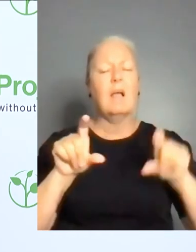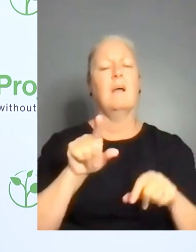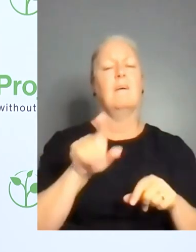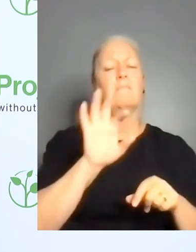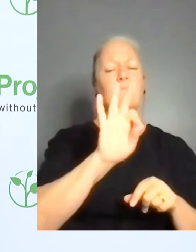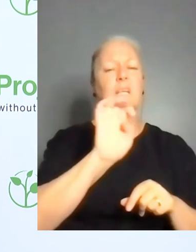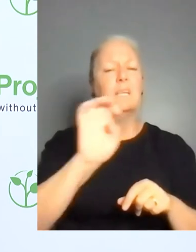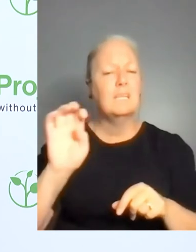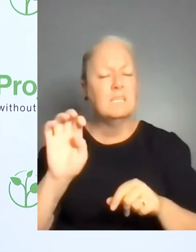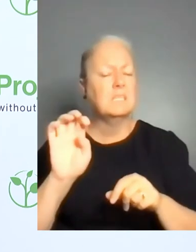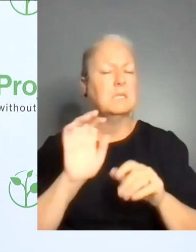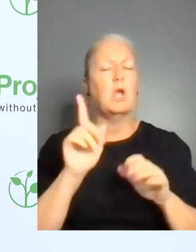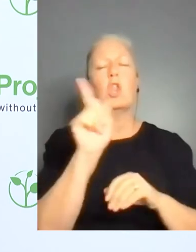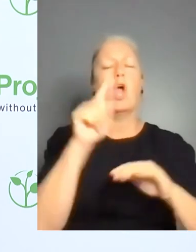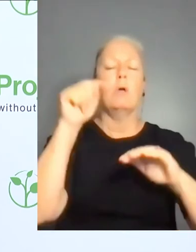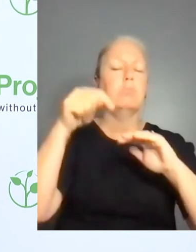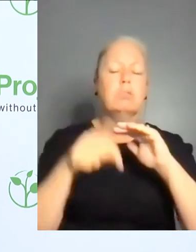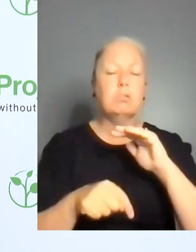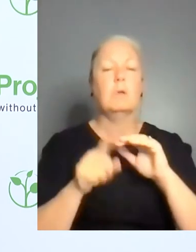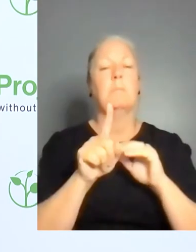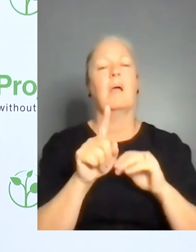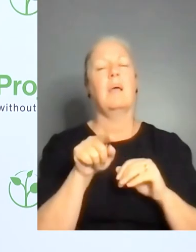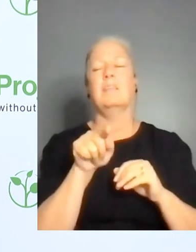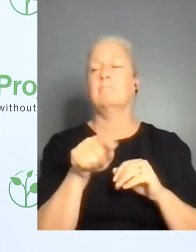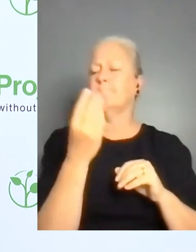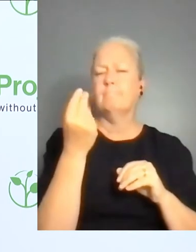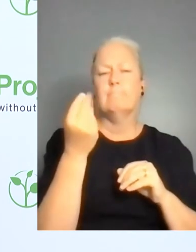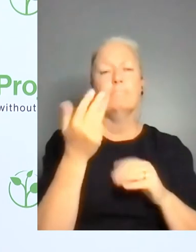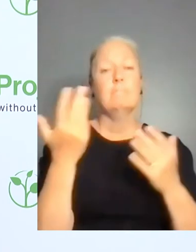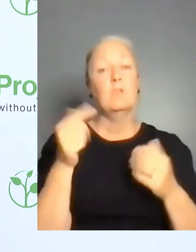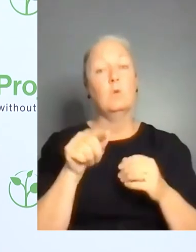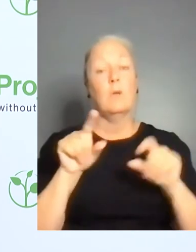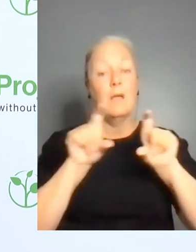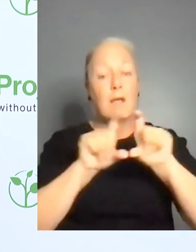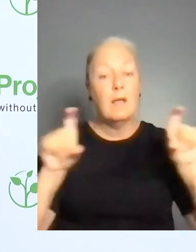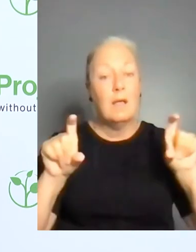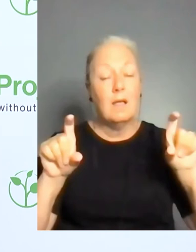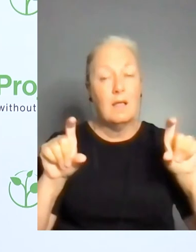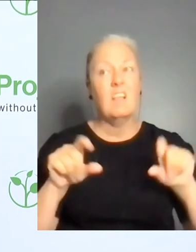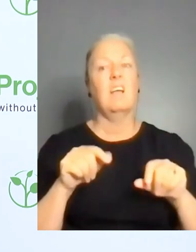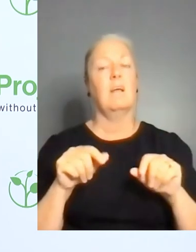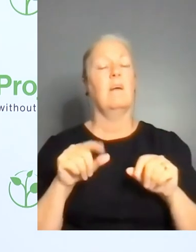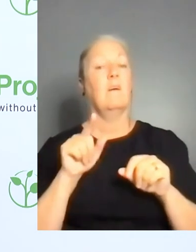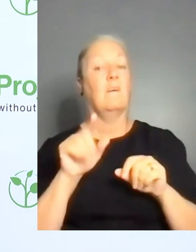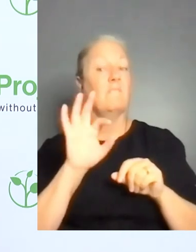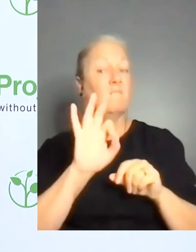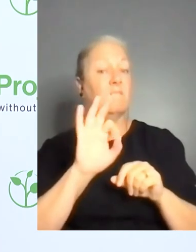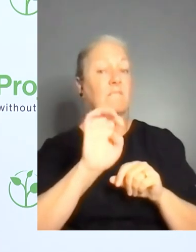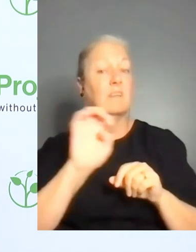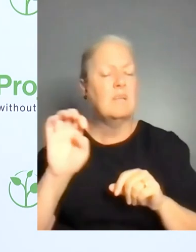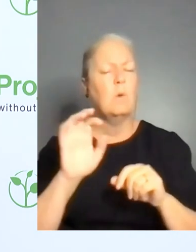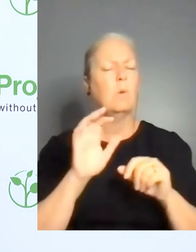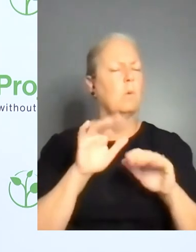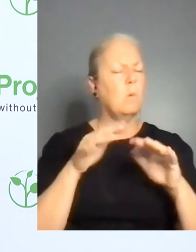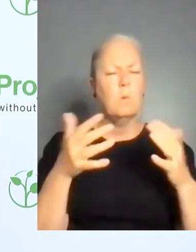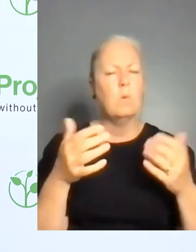What would be the financial cooperation be about? Is this about licensing fees? Is this not about licensing fees? Who is paying